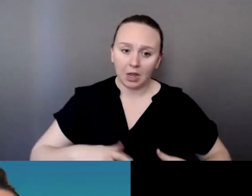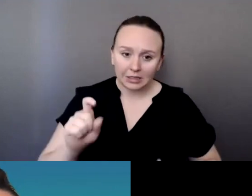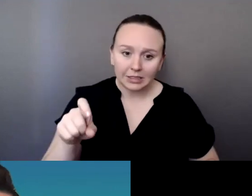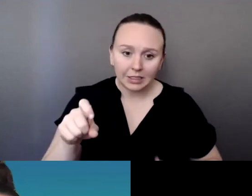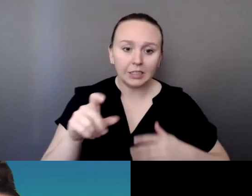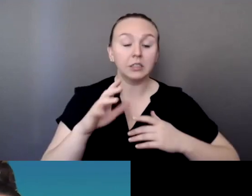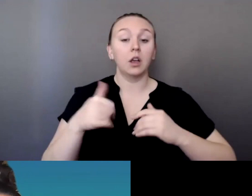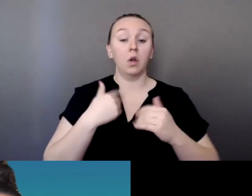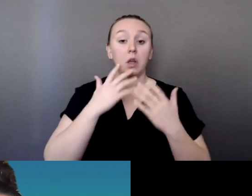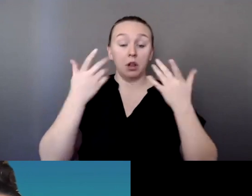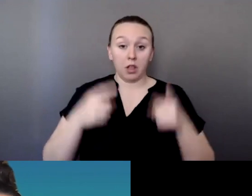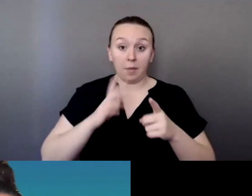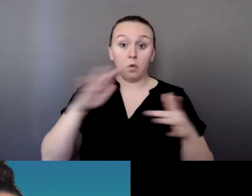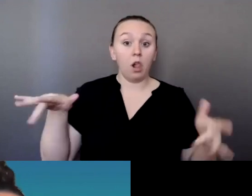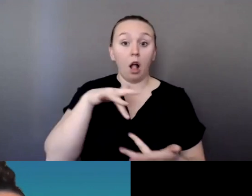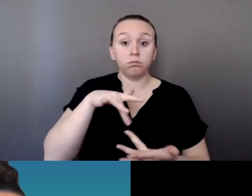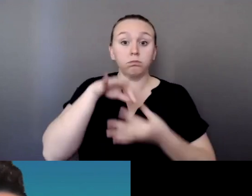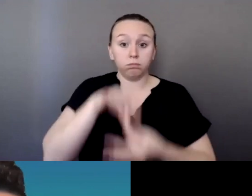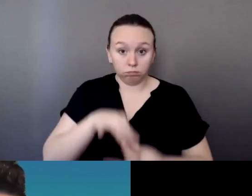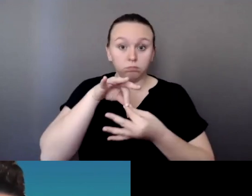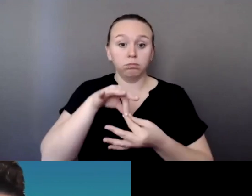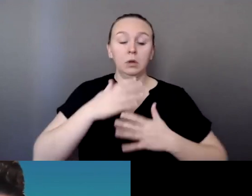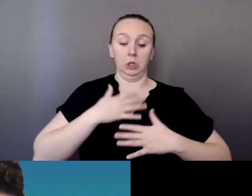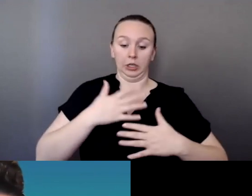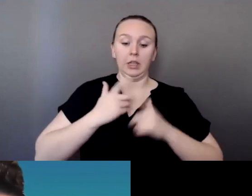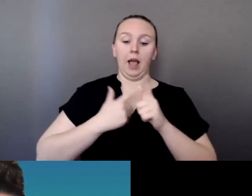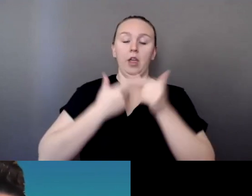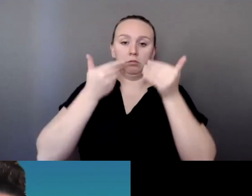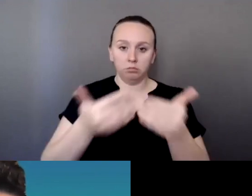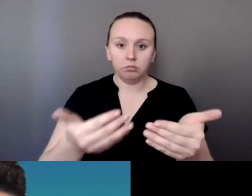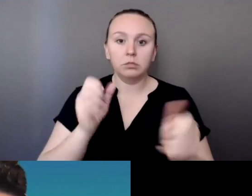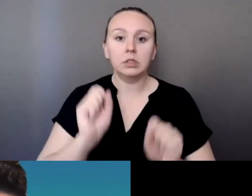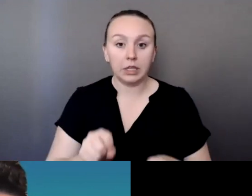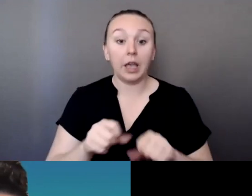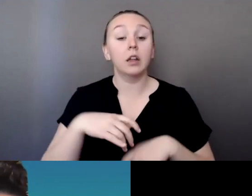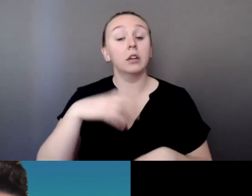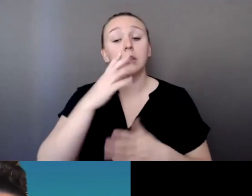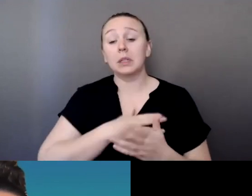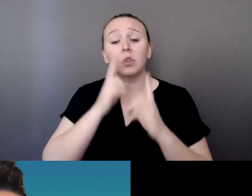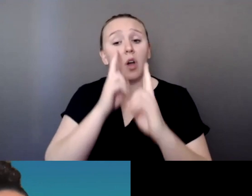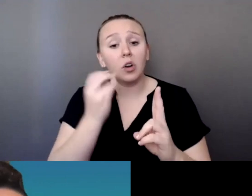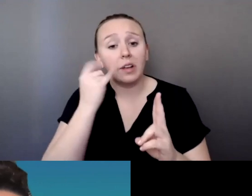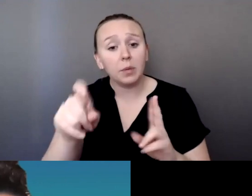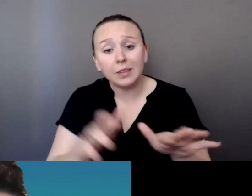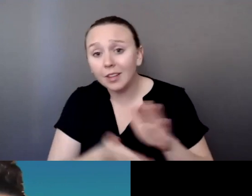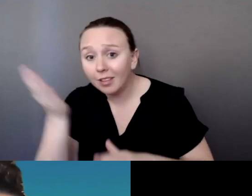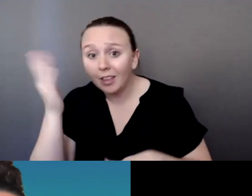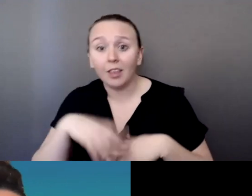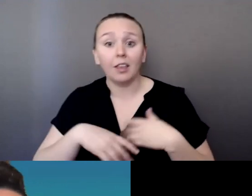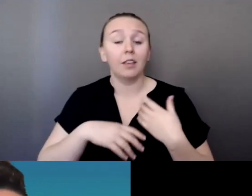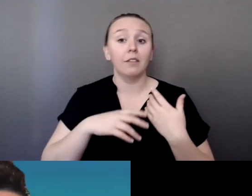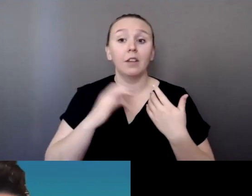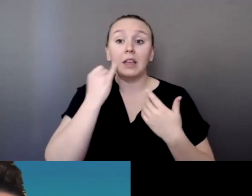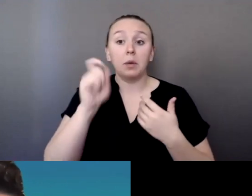and then move forward in the conversation. So just know that we honor that if you have to step away. honor it if you need to leave entirely.